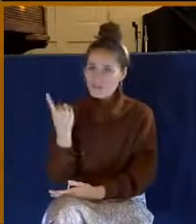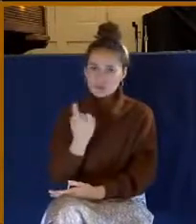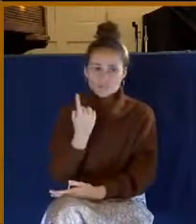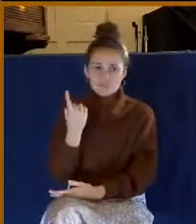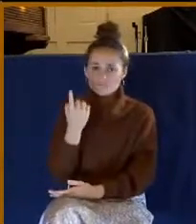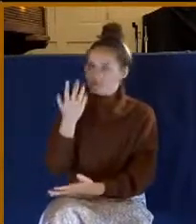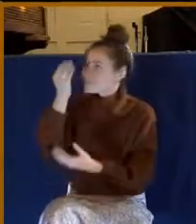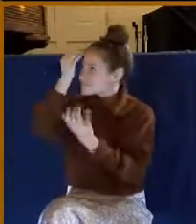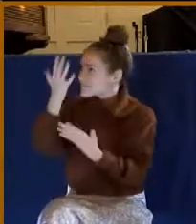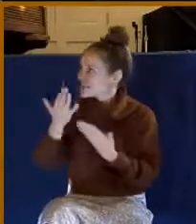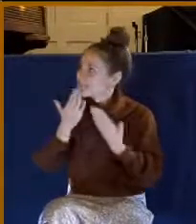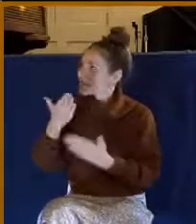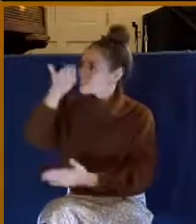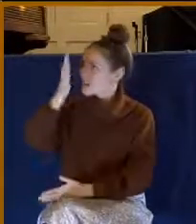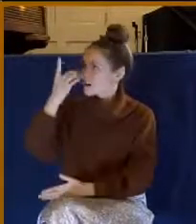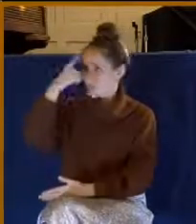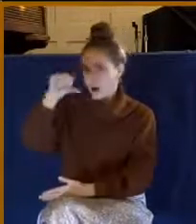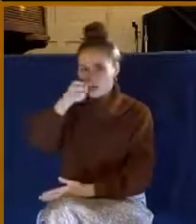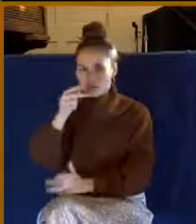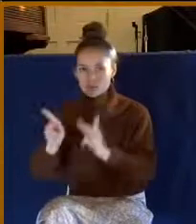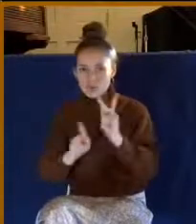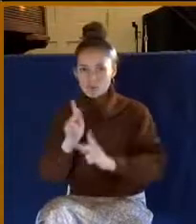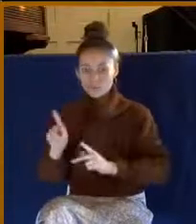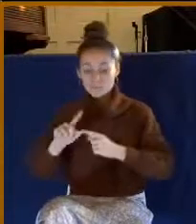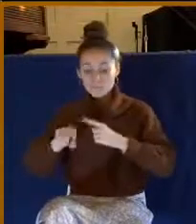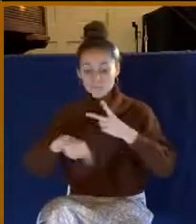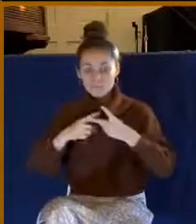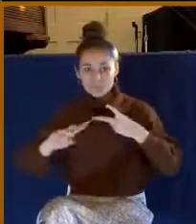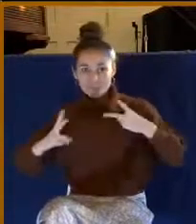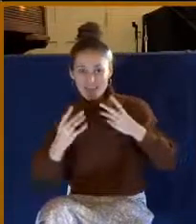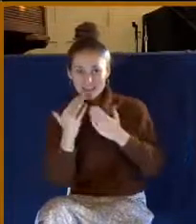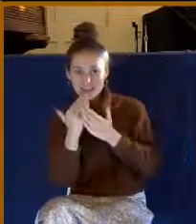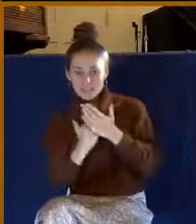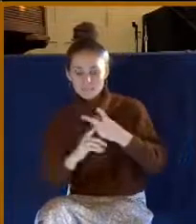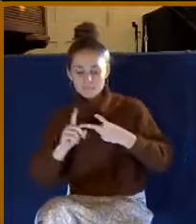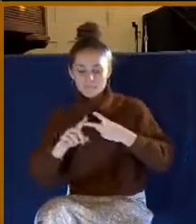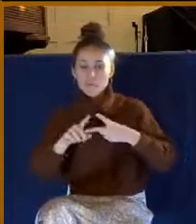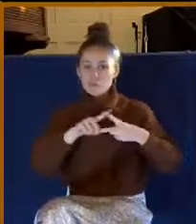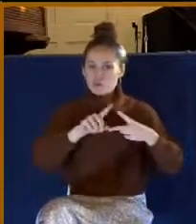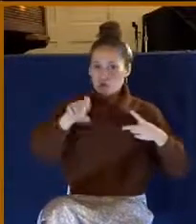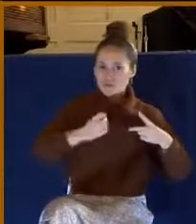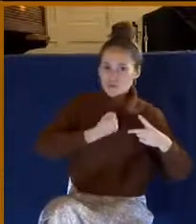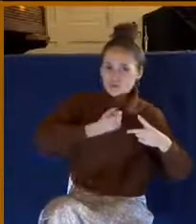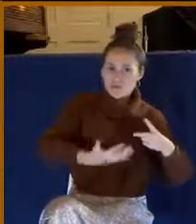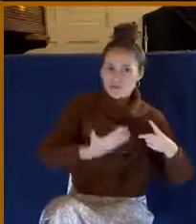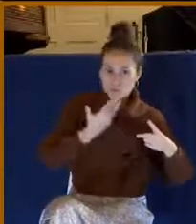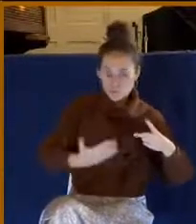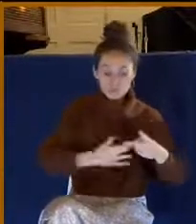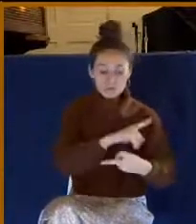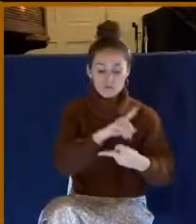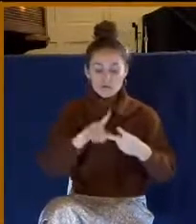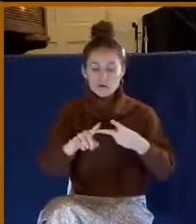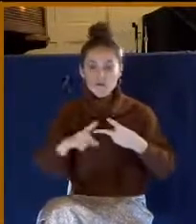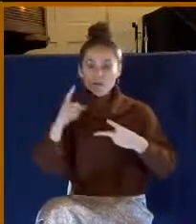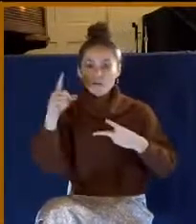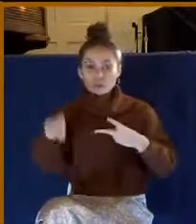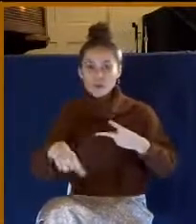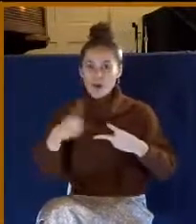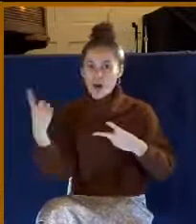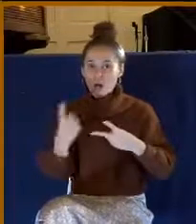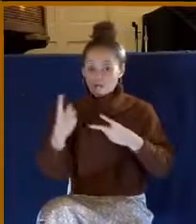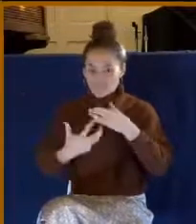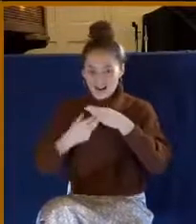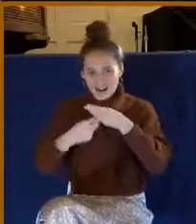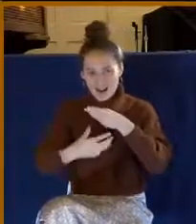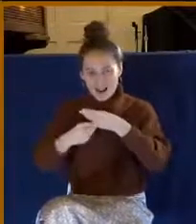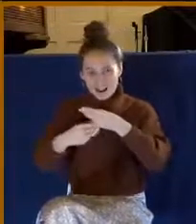others. But here's the second lesson we see here. Gratitude is to be expressed, but gratitude is always to be expansive. What do mean